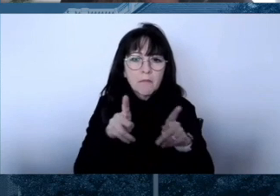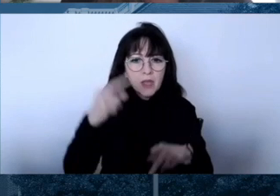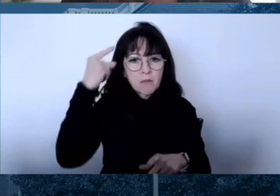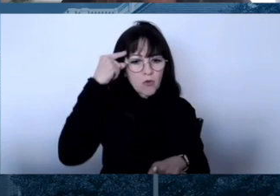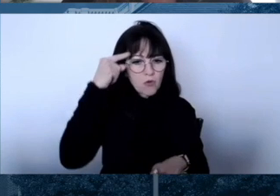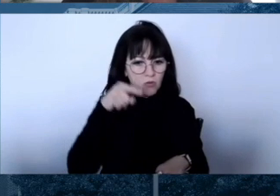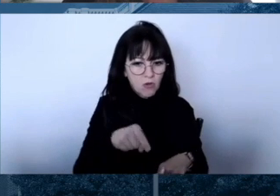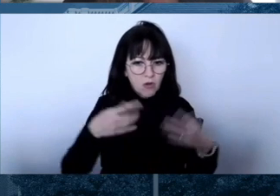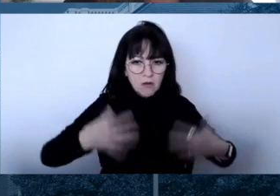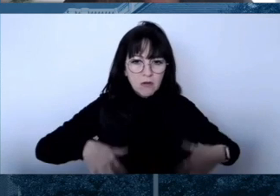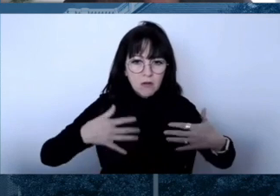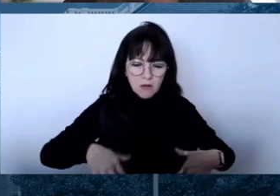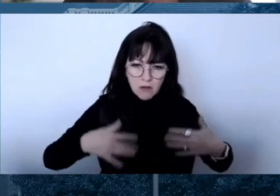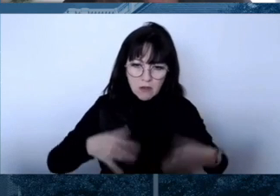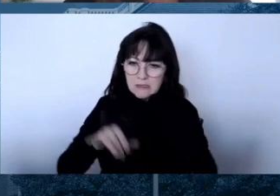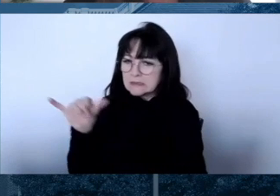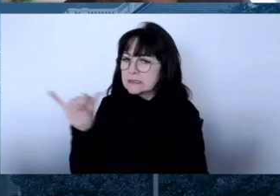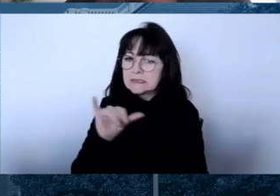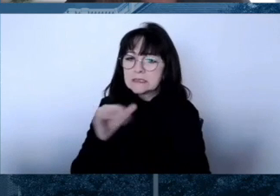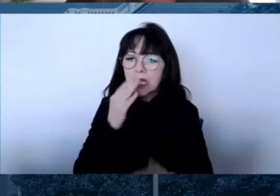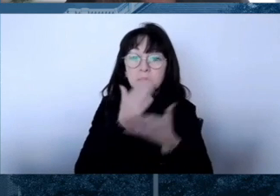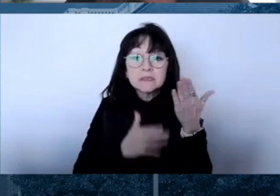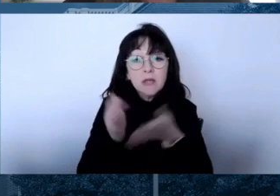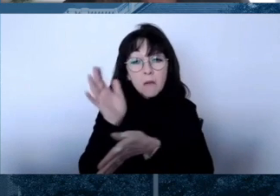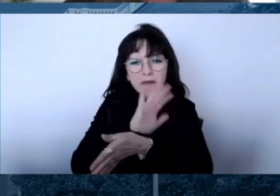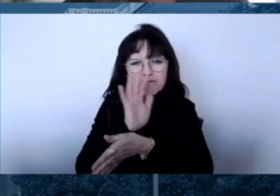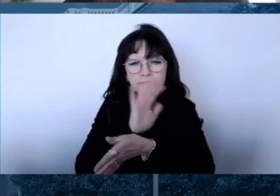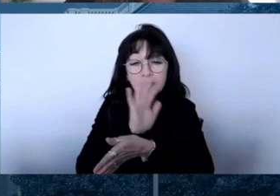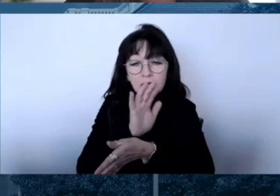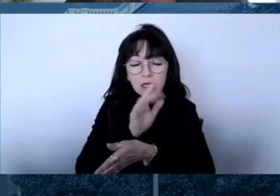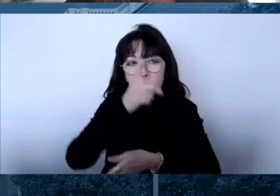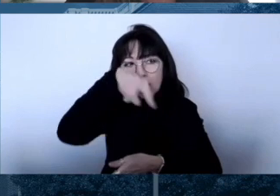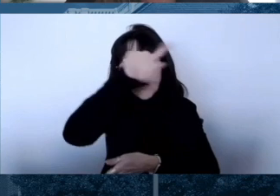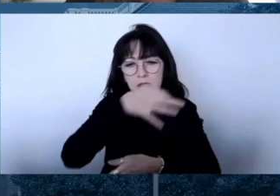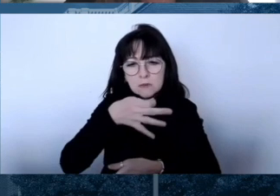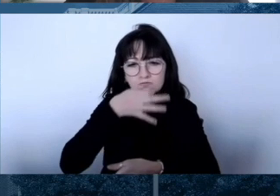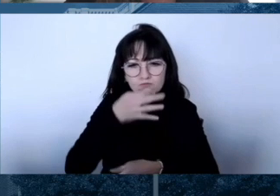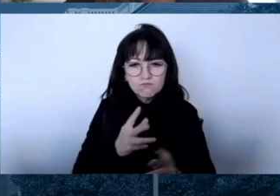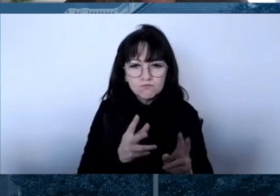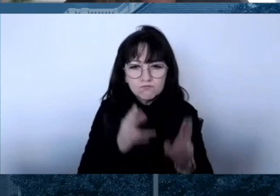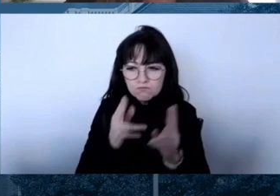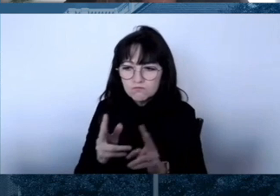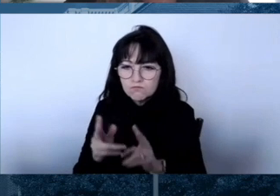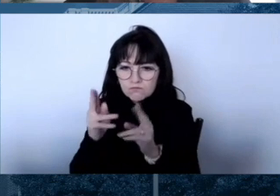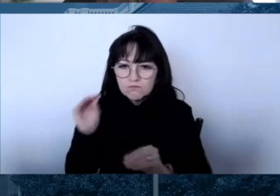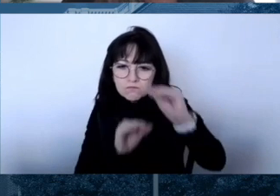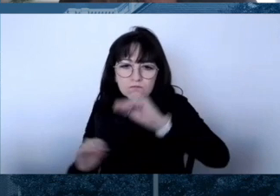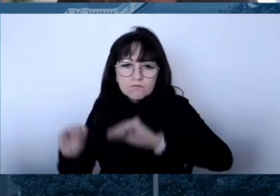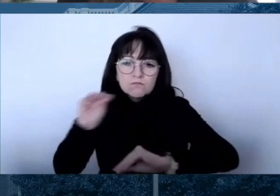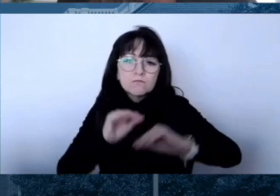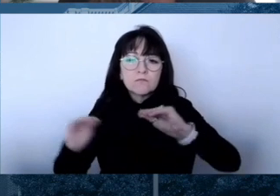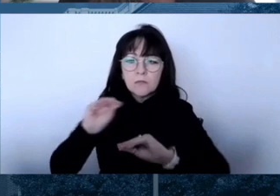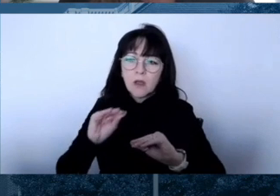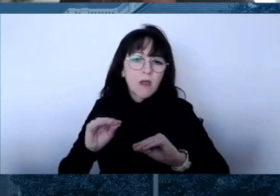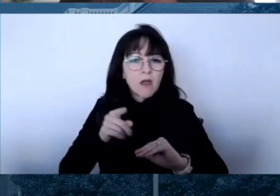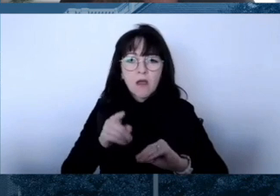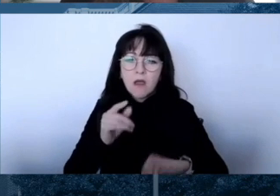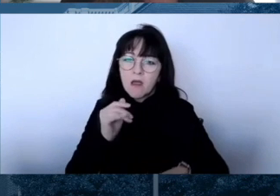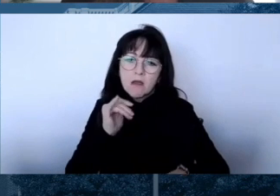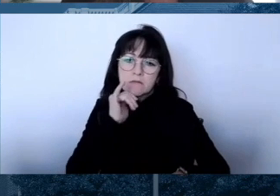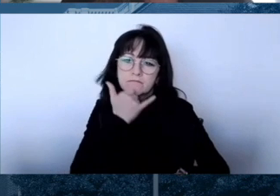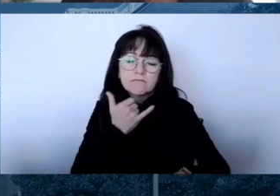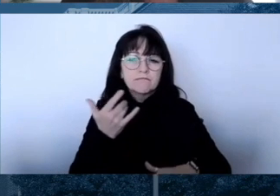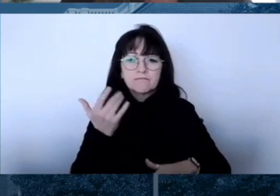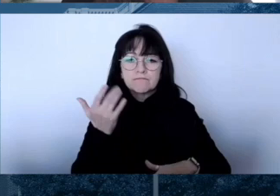videos that have been edited to change the original meaning. So the Surgeon General's